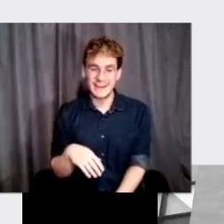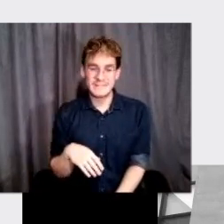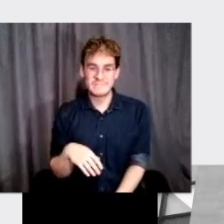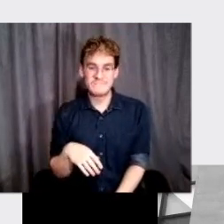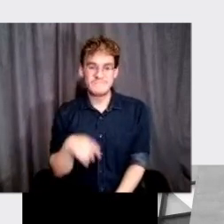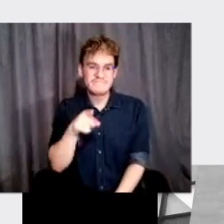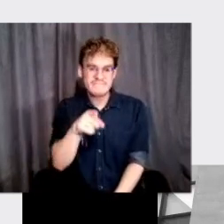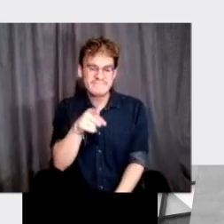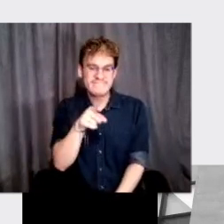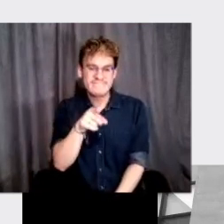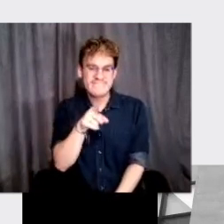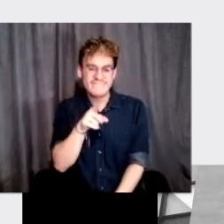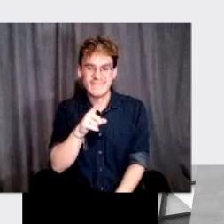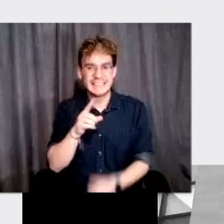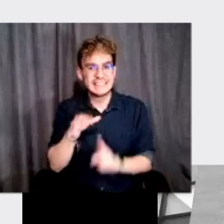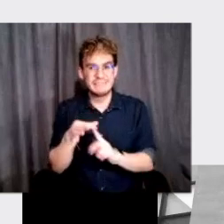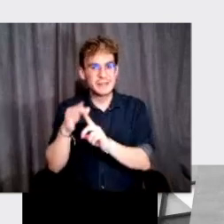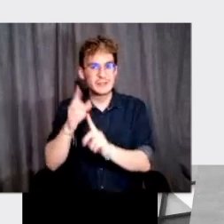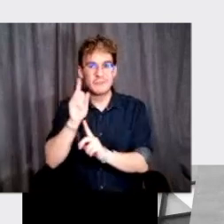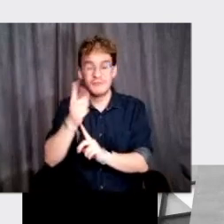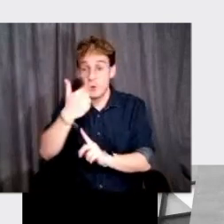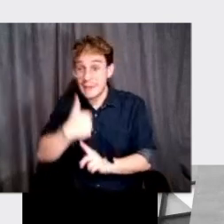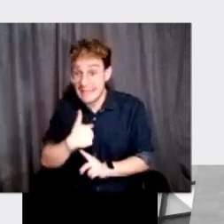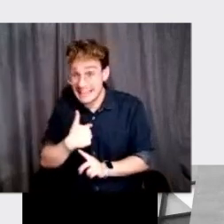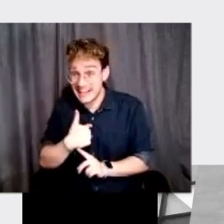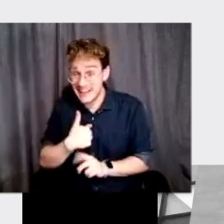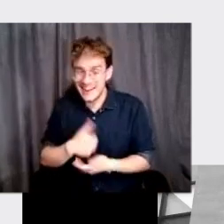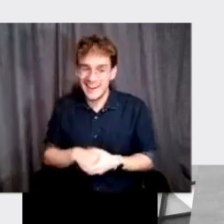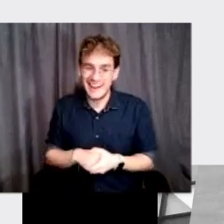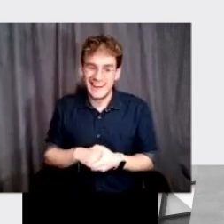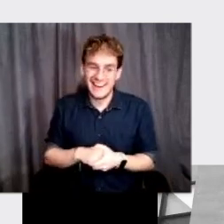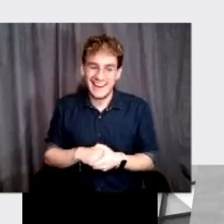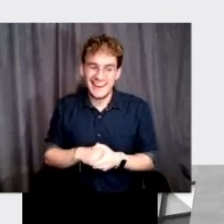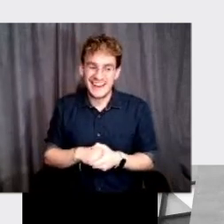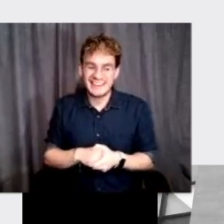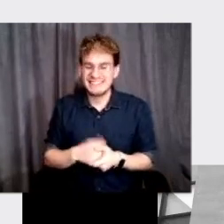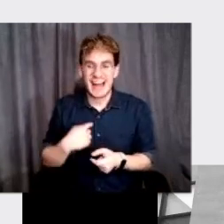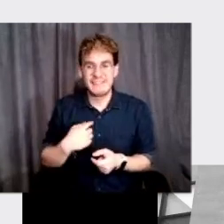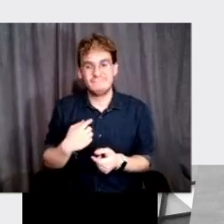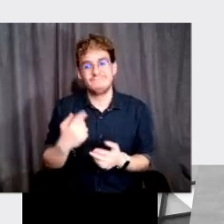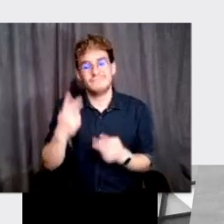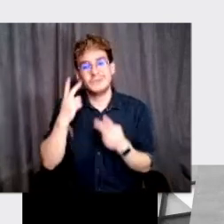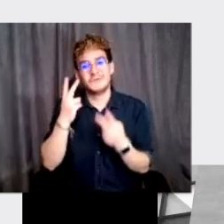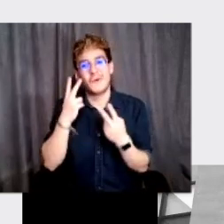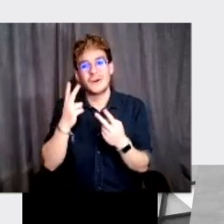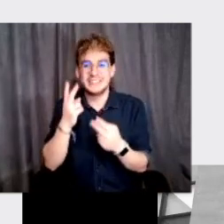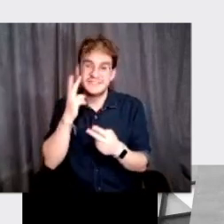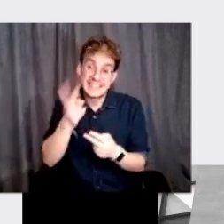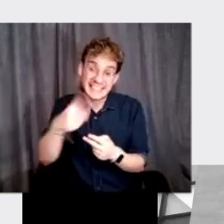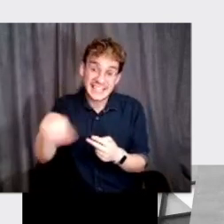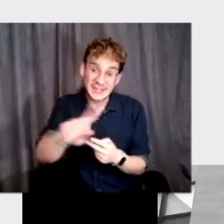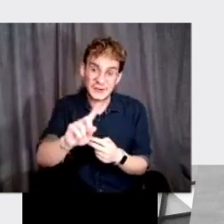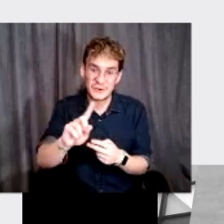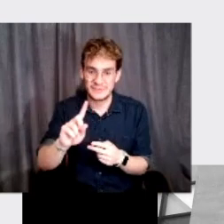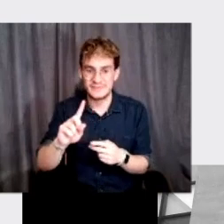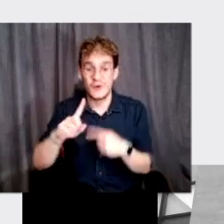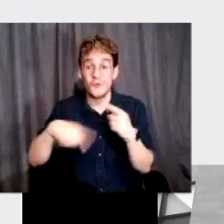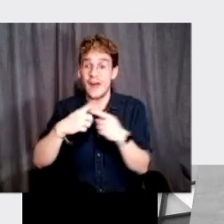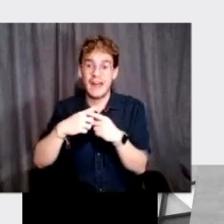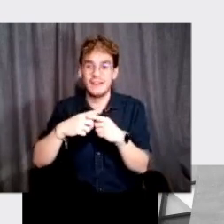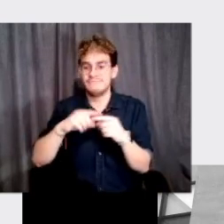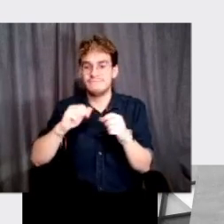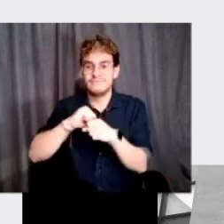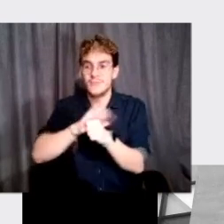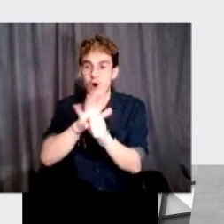was a very special moment for me. It was great. And I look forward to visiting you all when this is all over